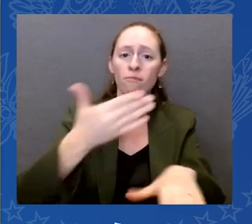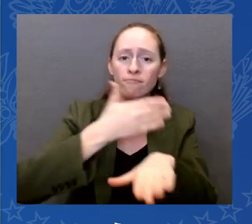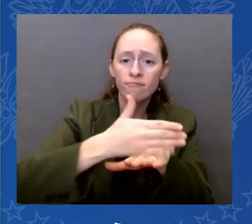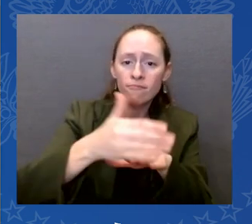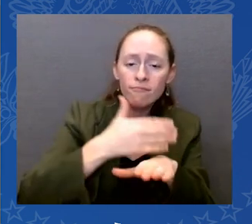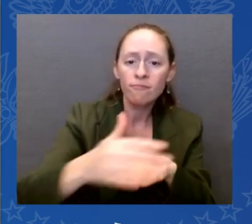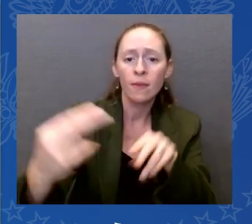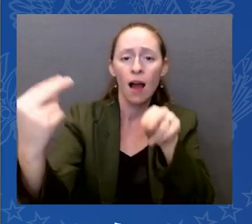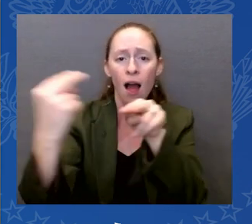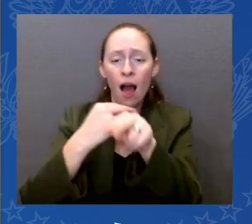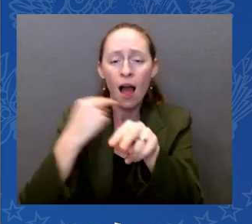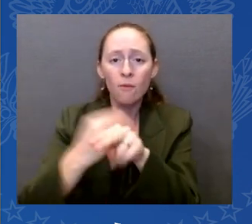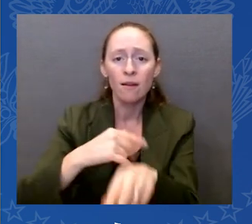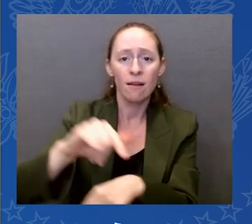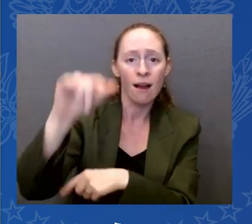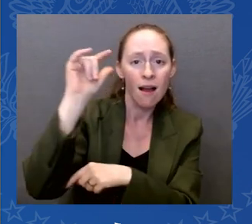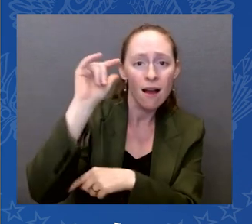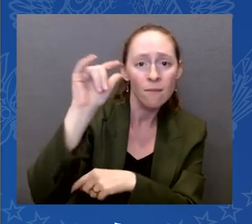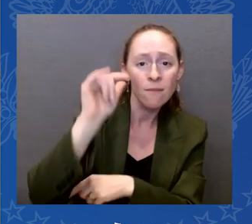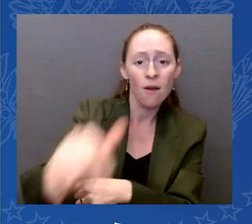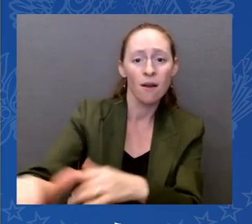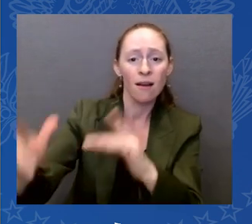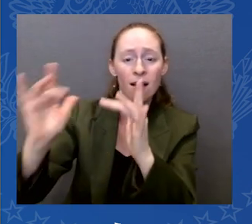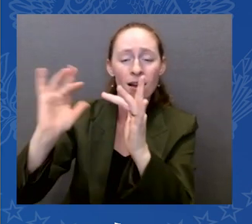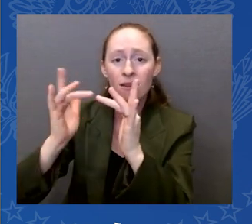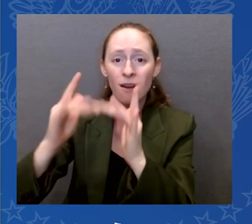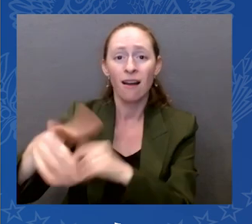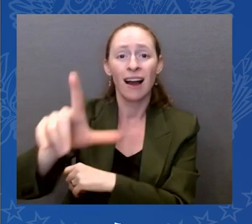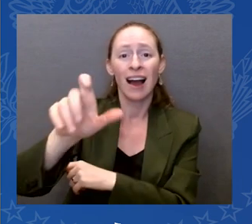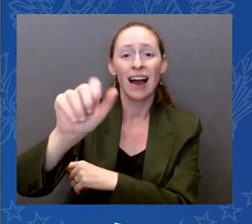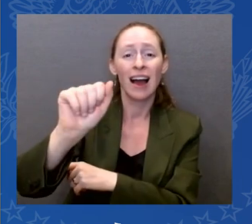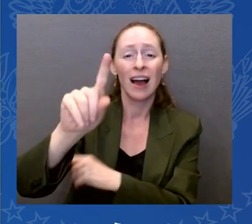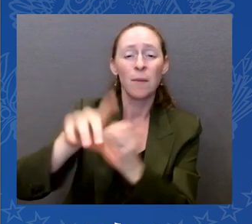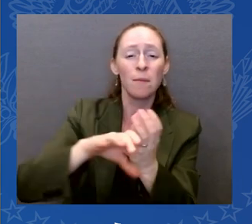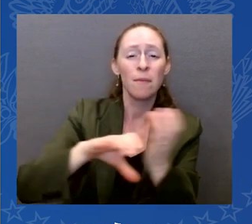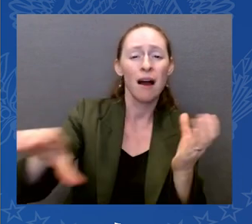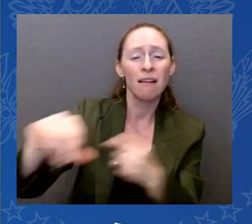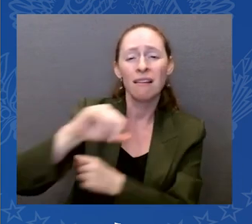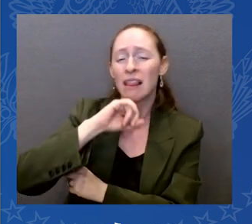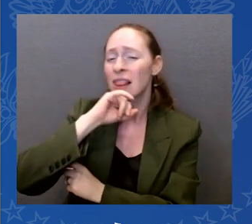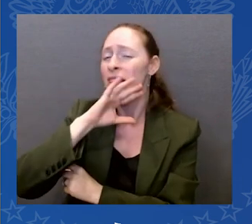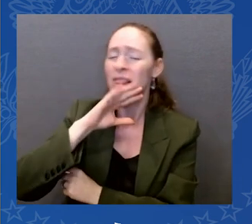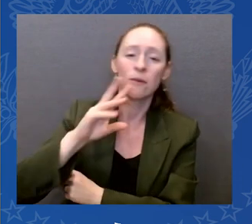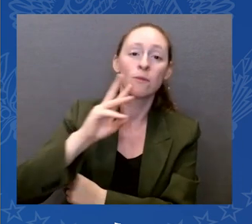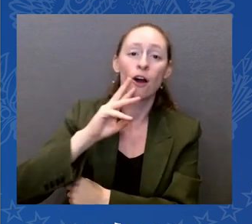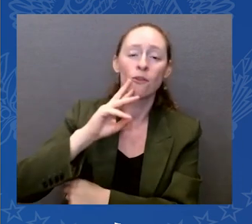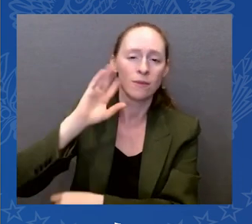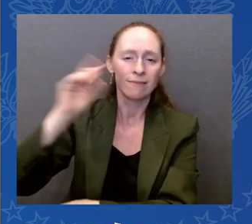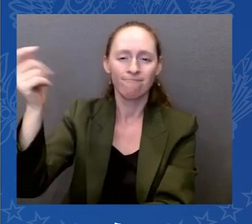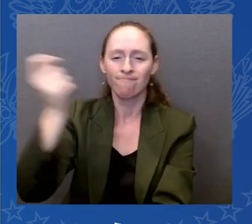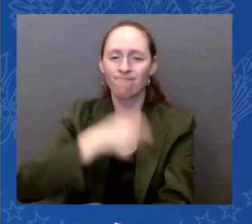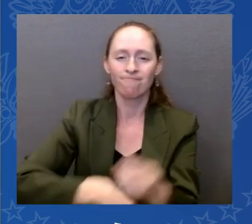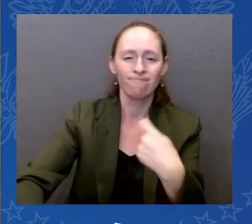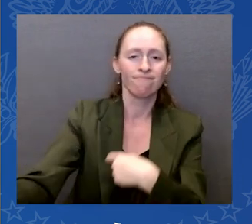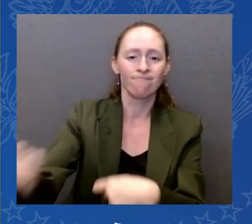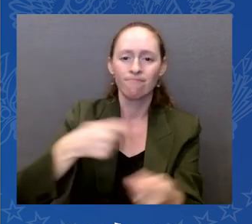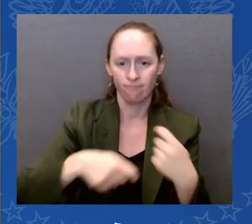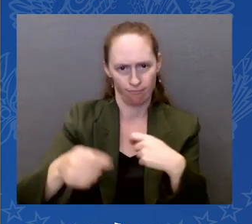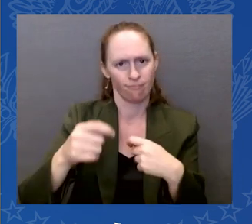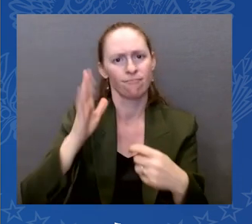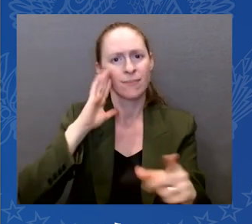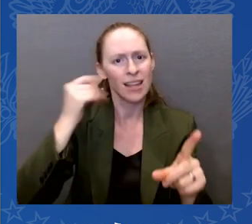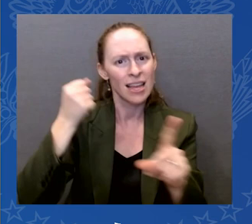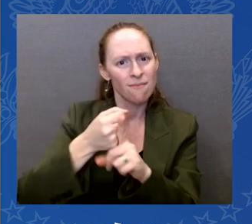America, specifically those in Hispanic communities, which are most often affected, can turn on a faucet at home or in school and drink clean